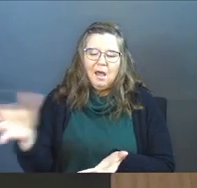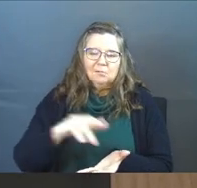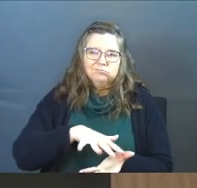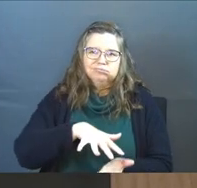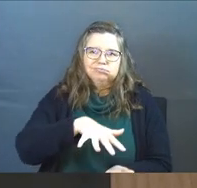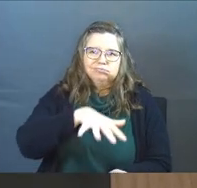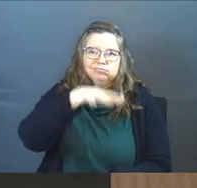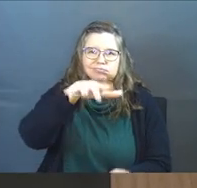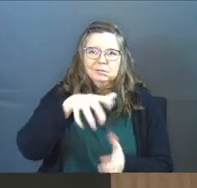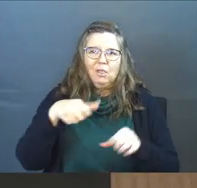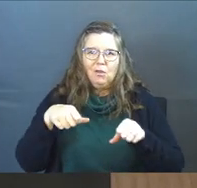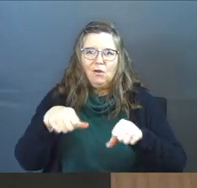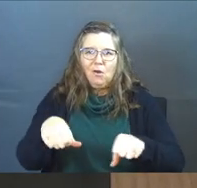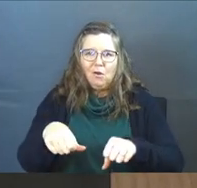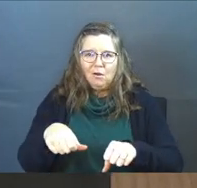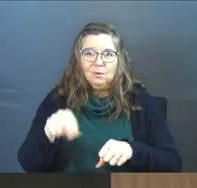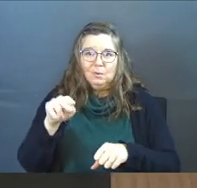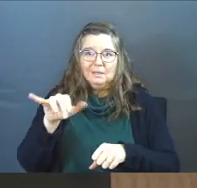nacho cheese Doritos.